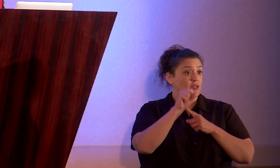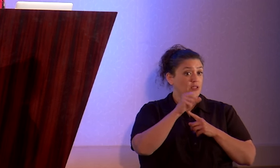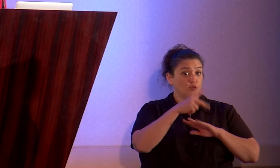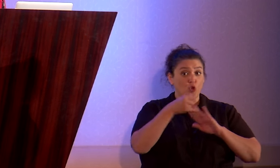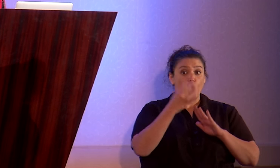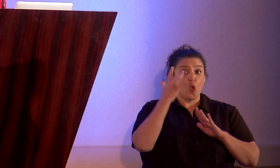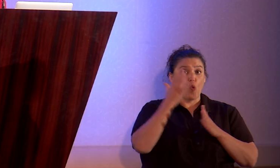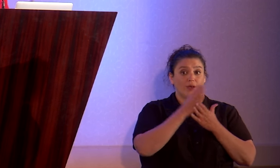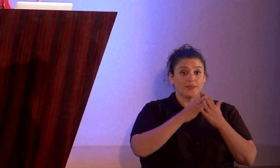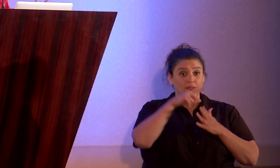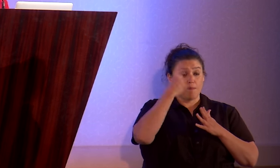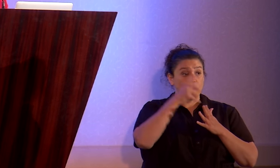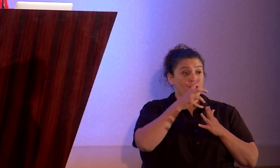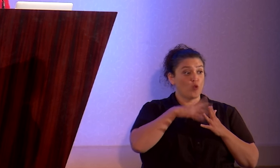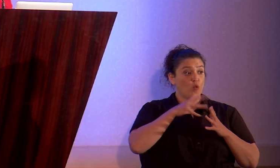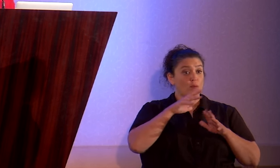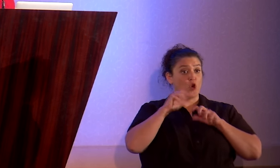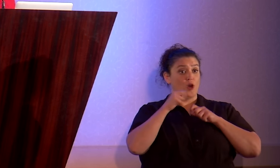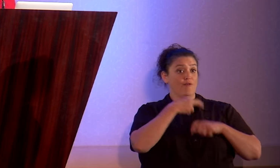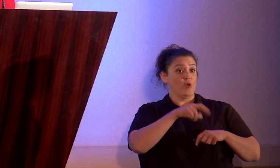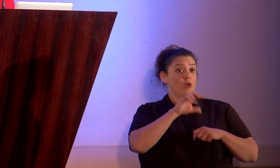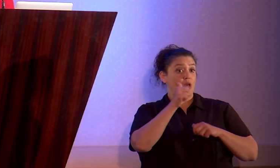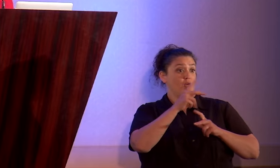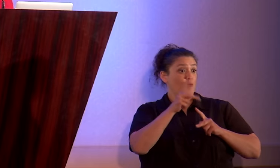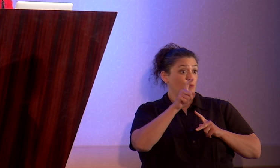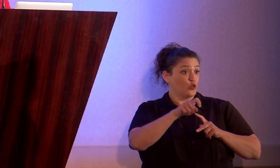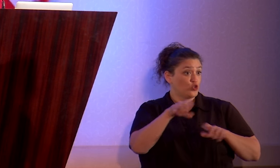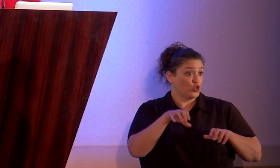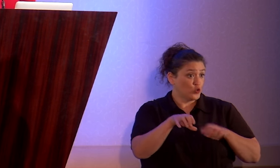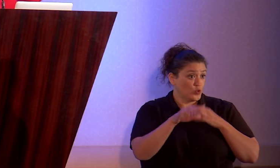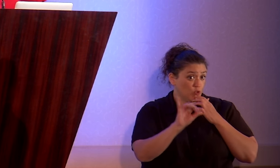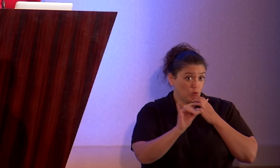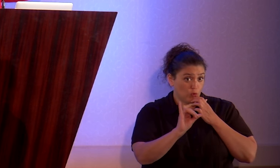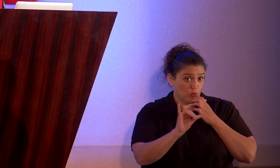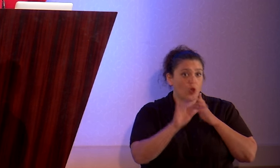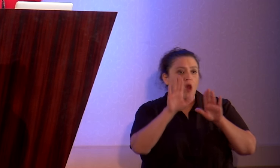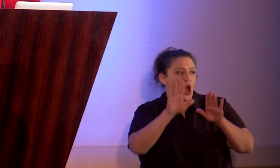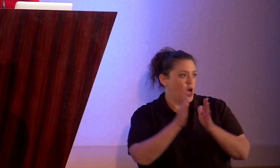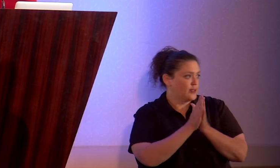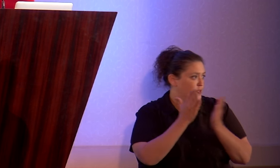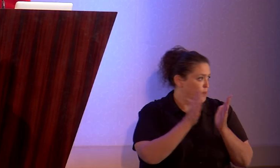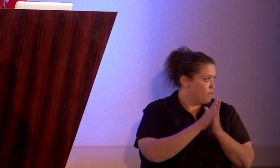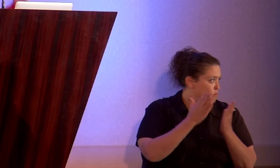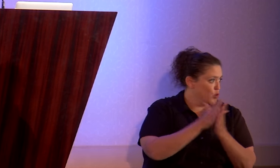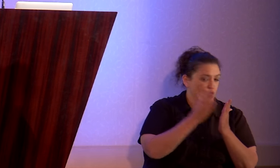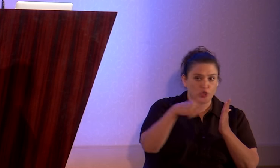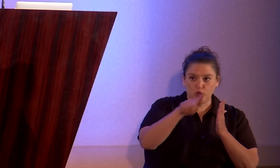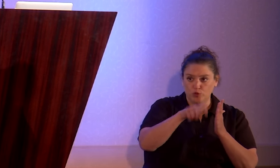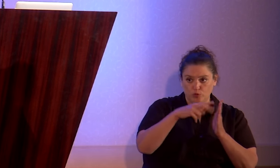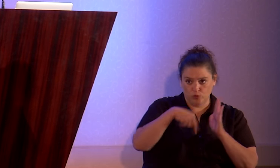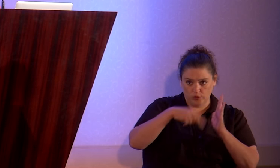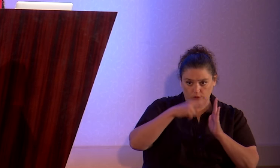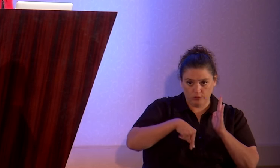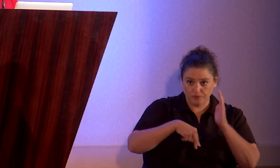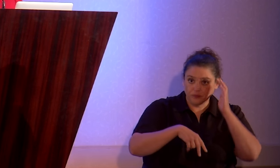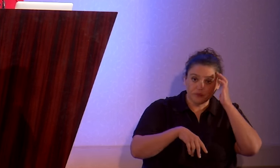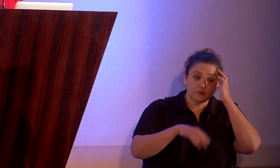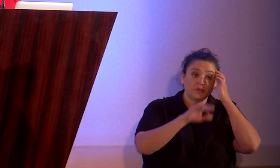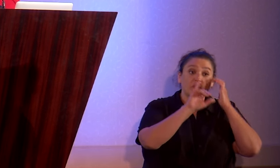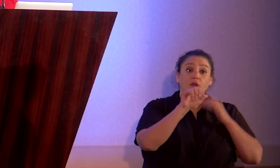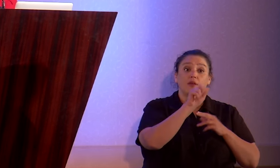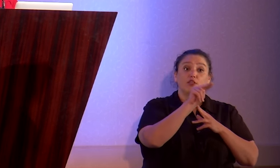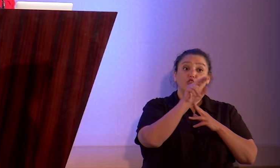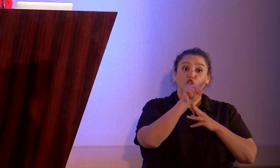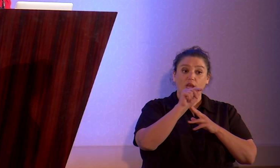Walking Out on Religion and Others Should Too by Candace R.M. Gorham, by the way, awesome book. Everybody has to read it. But Janet